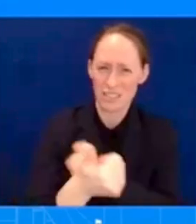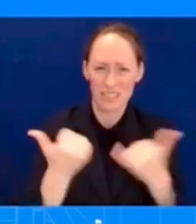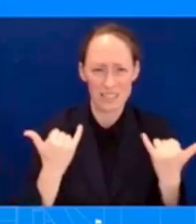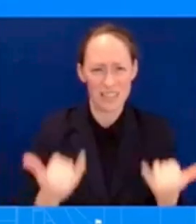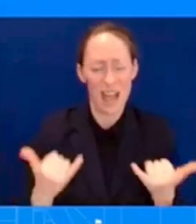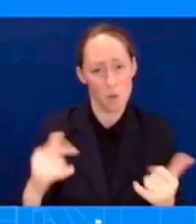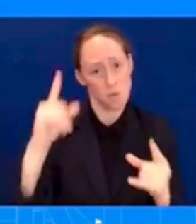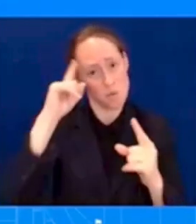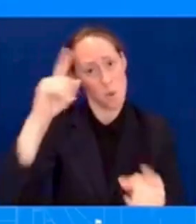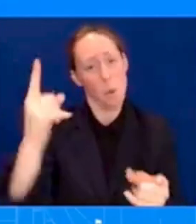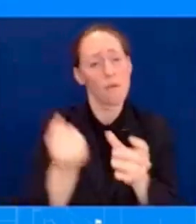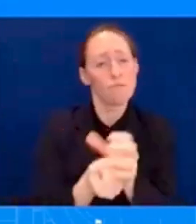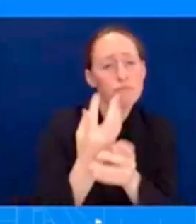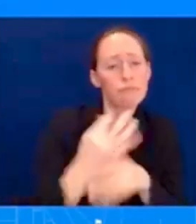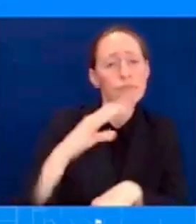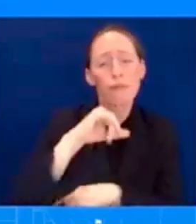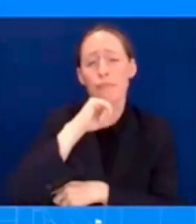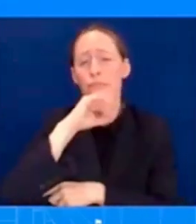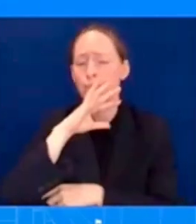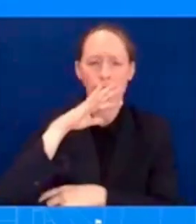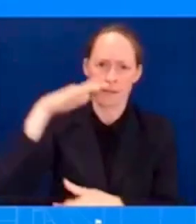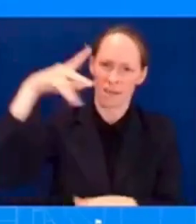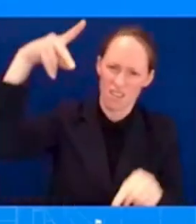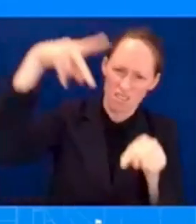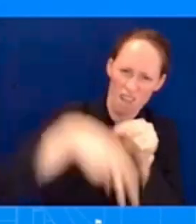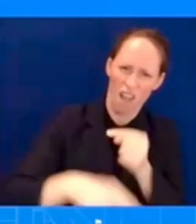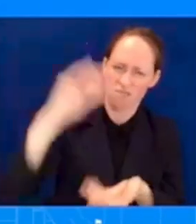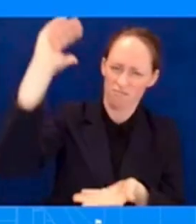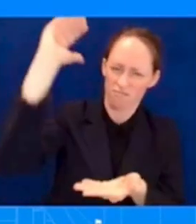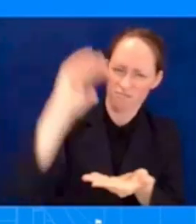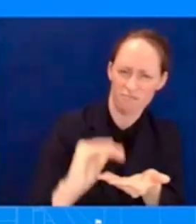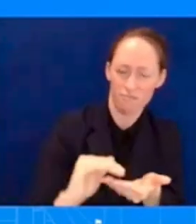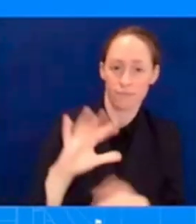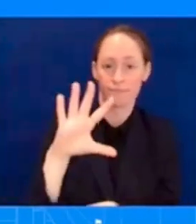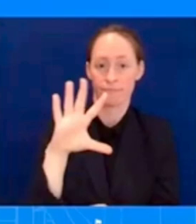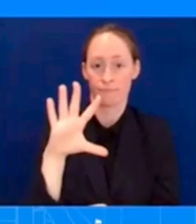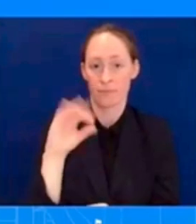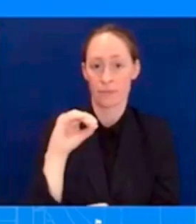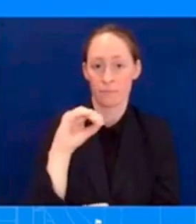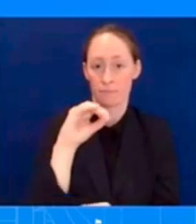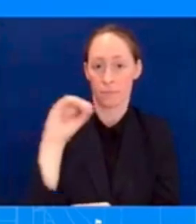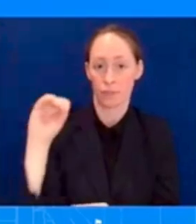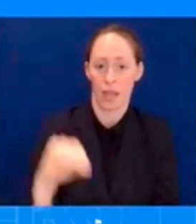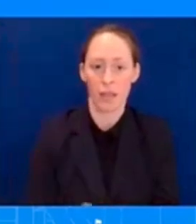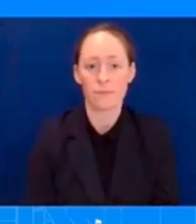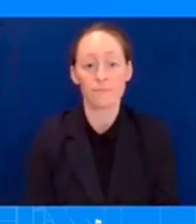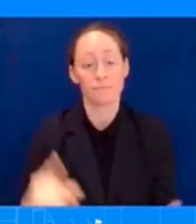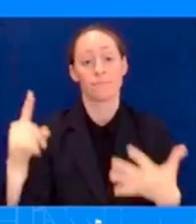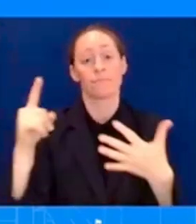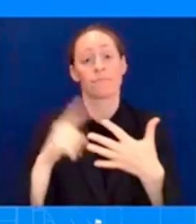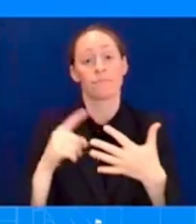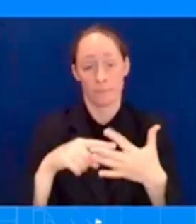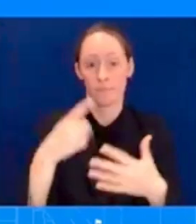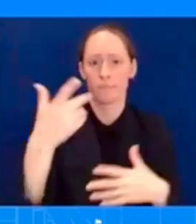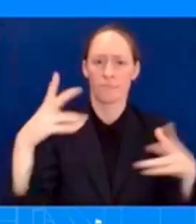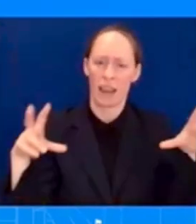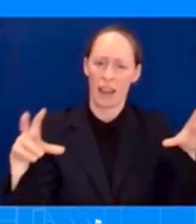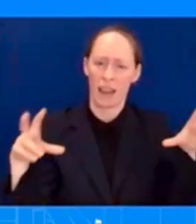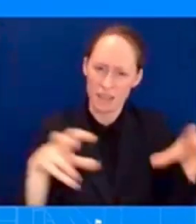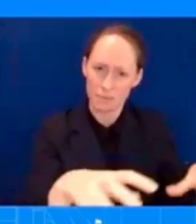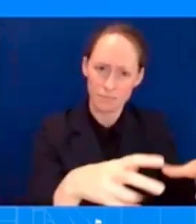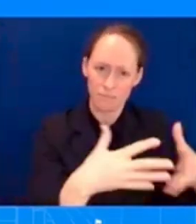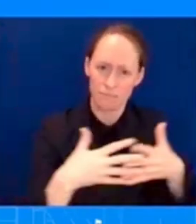Secondly, the Inflation Reduction Act invests in America with more than $110 billion in private sector investments in clean energy,